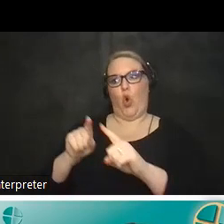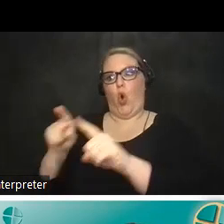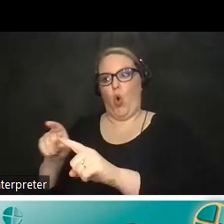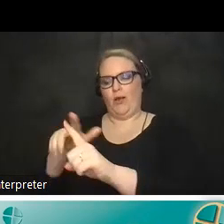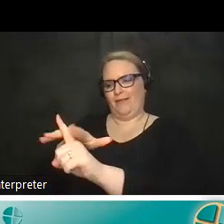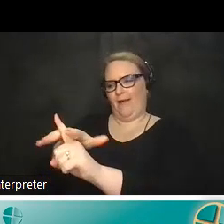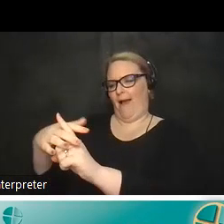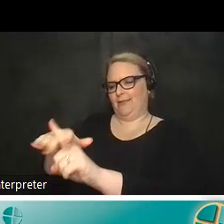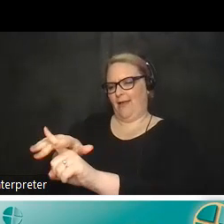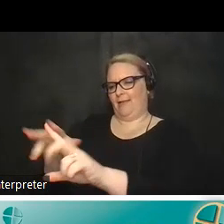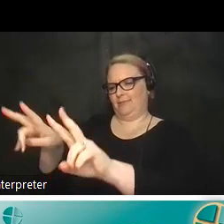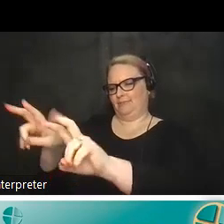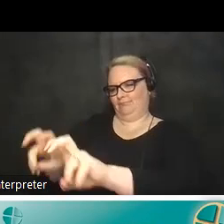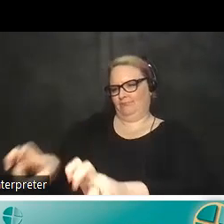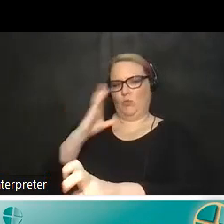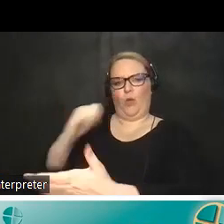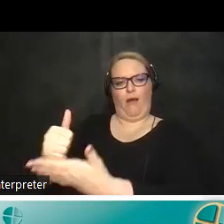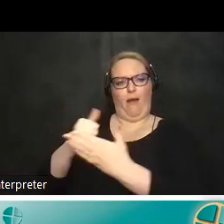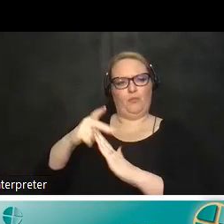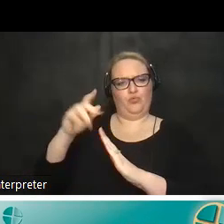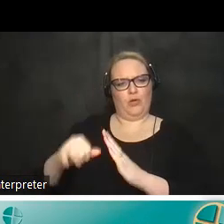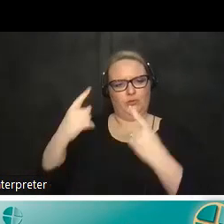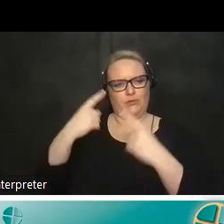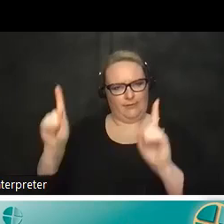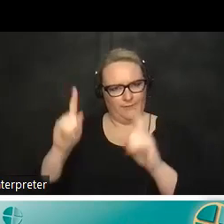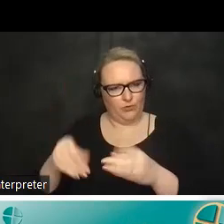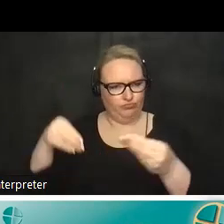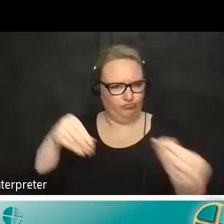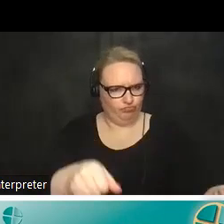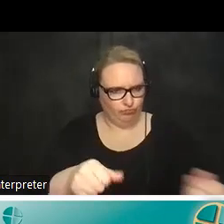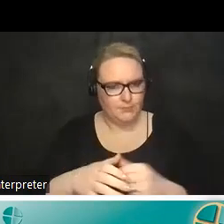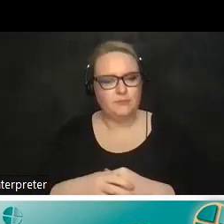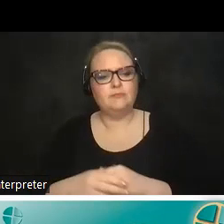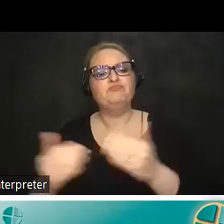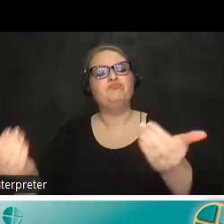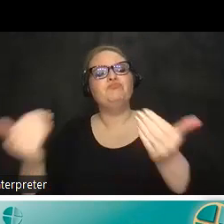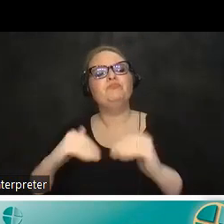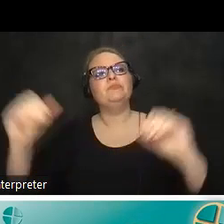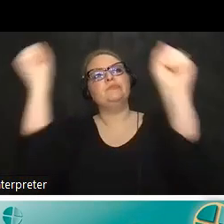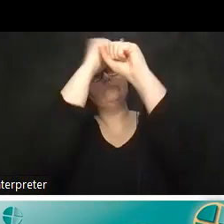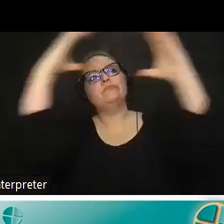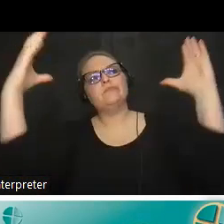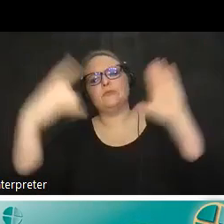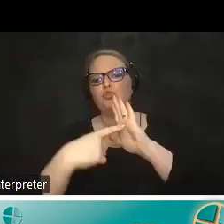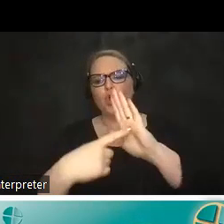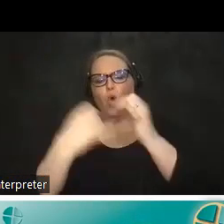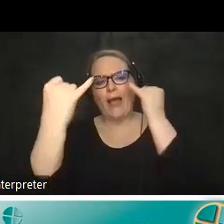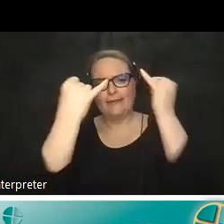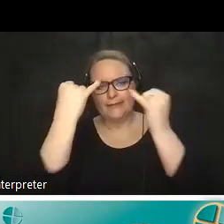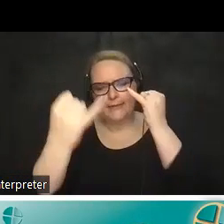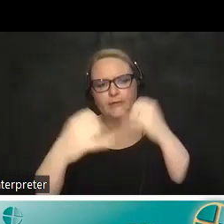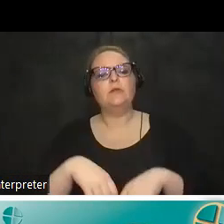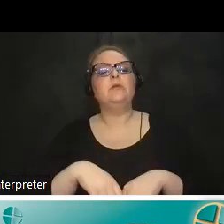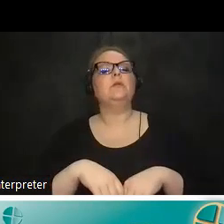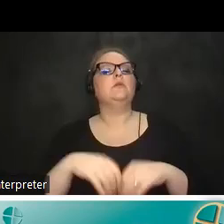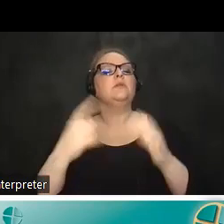kind of streamline the process as well um the next step would be to kind of visualize or model the ideas usually and then sometimes we